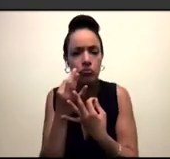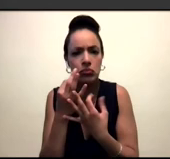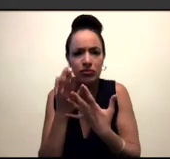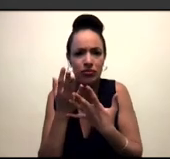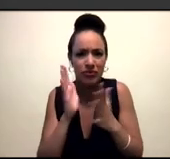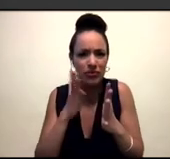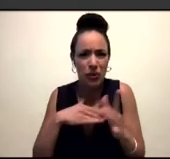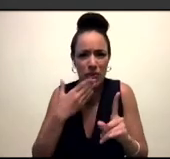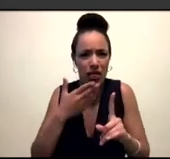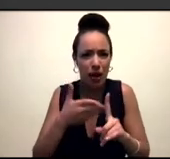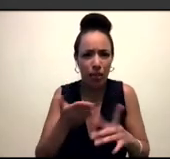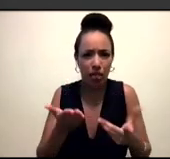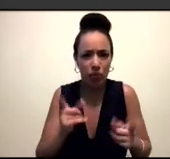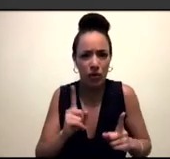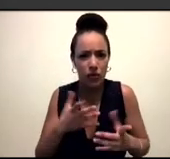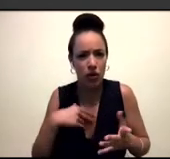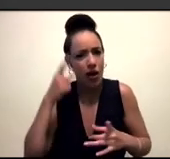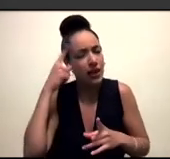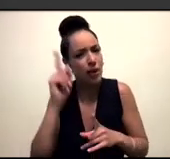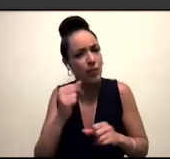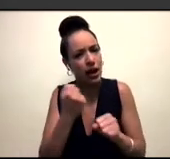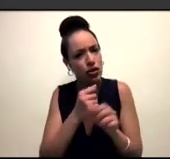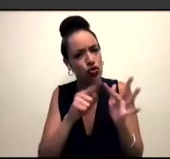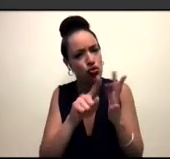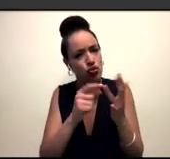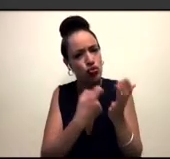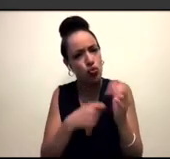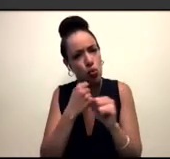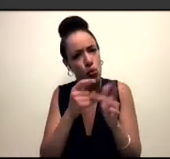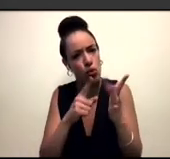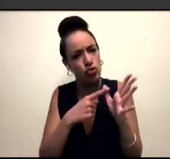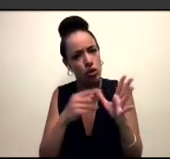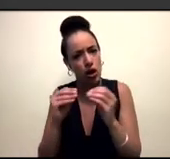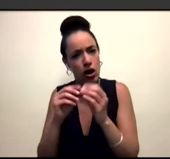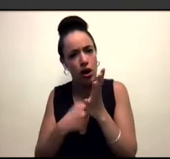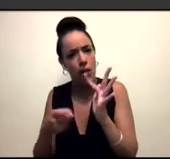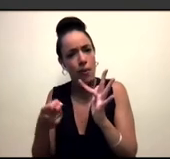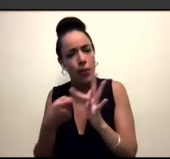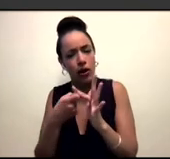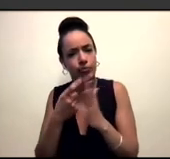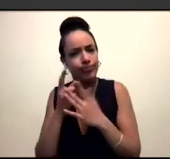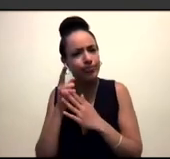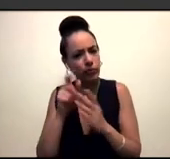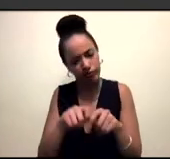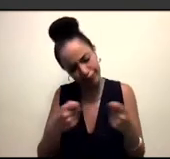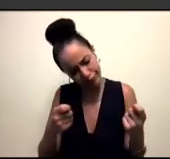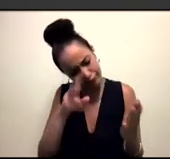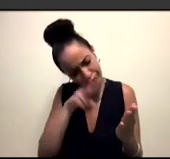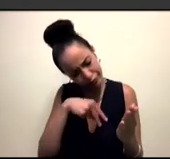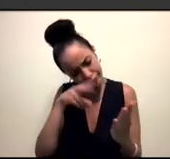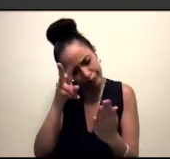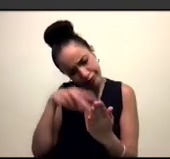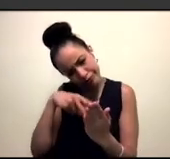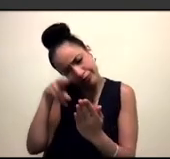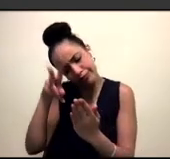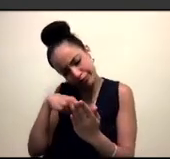I also think about people like Georgia Black, whose story I came across as I was going through the archives of Ebony Magazine. And the idea, I think, was to go